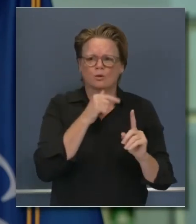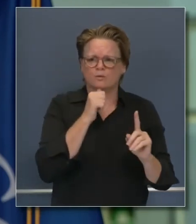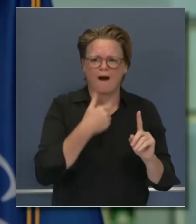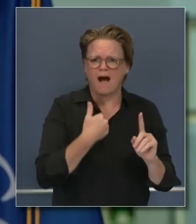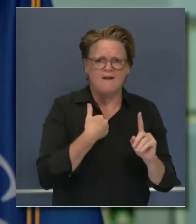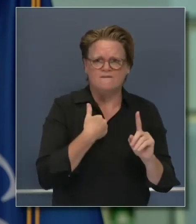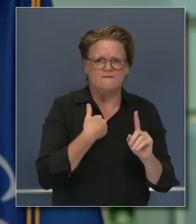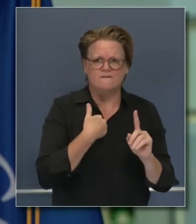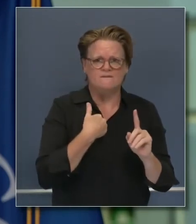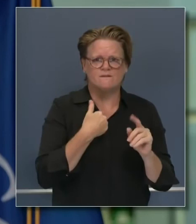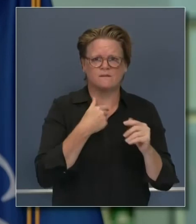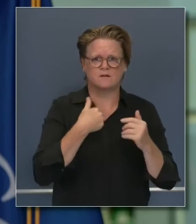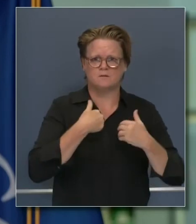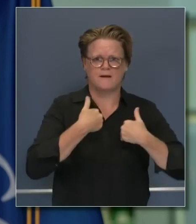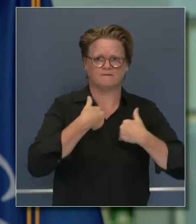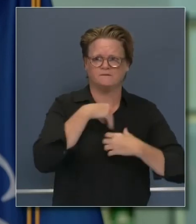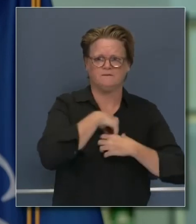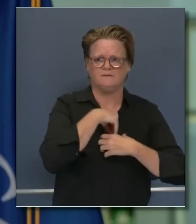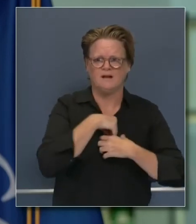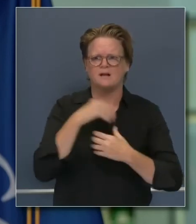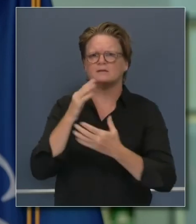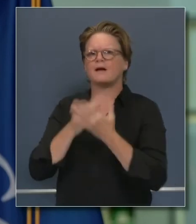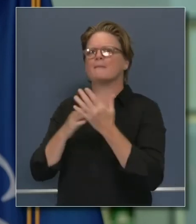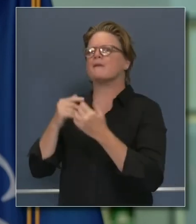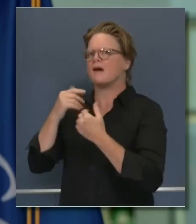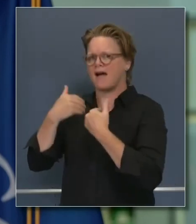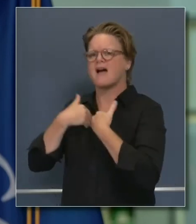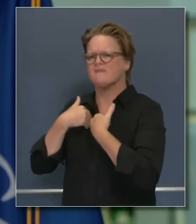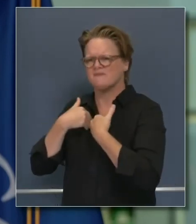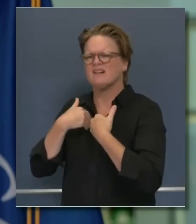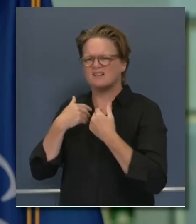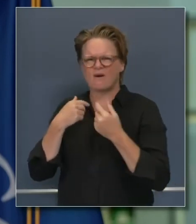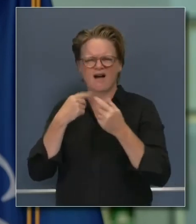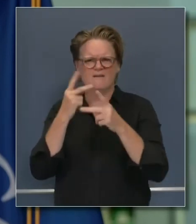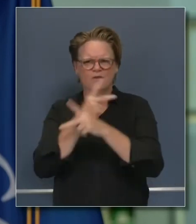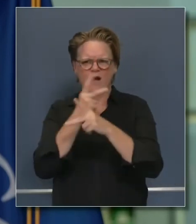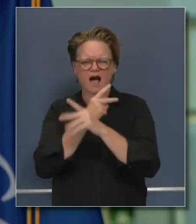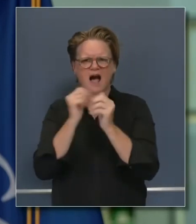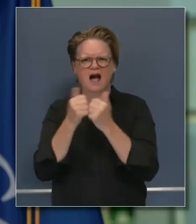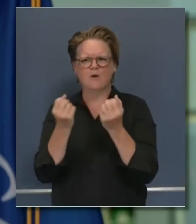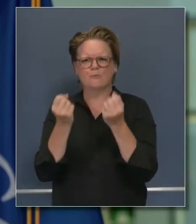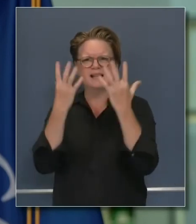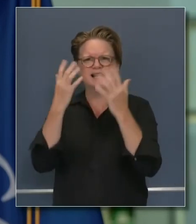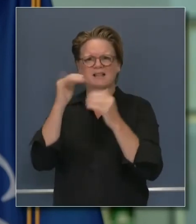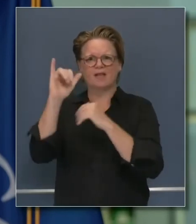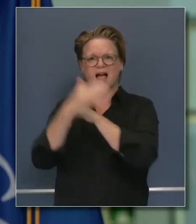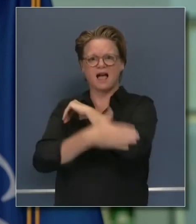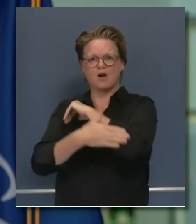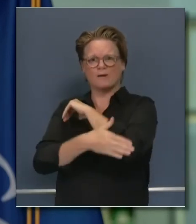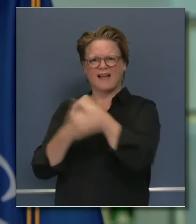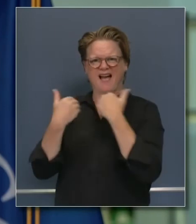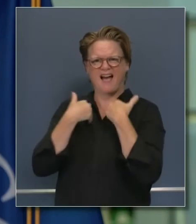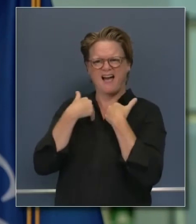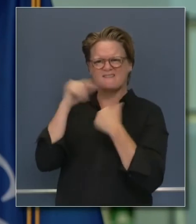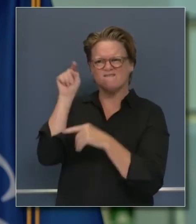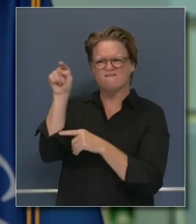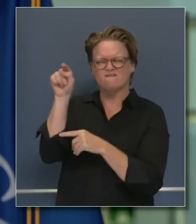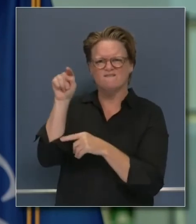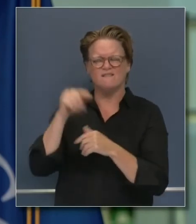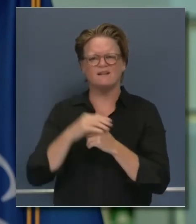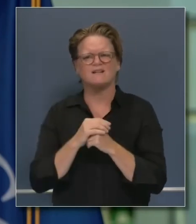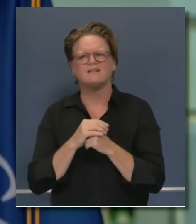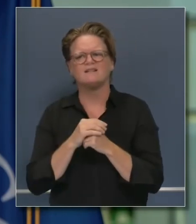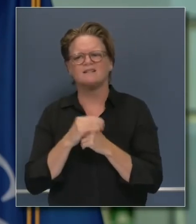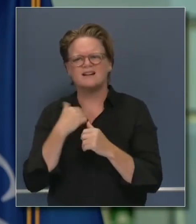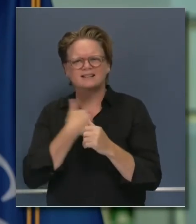know, within a great deal of contact with the counties, including Orange County, these conversations have given us a degree of